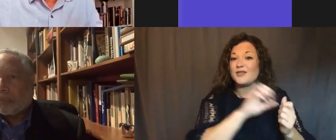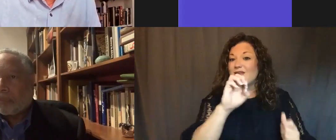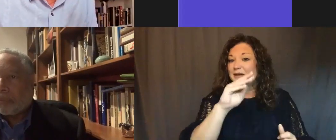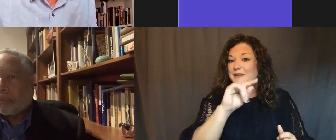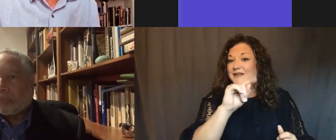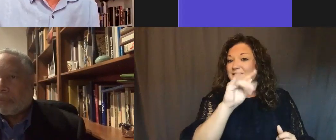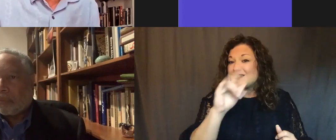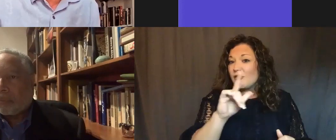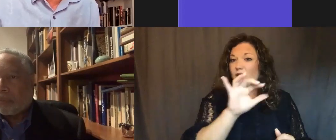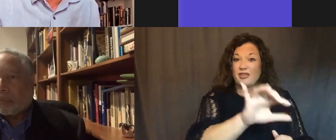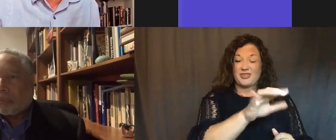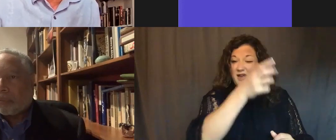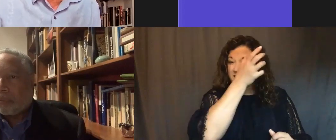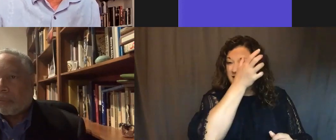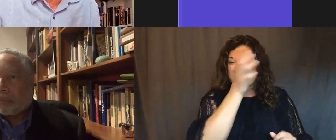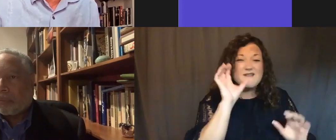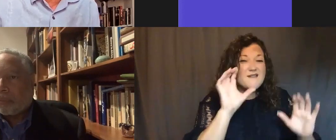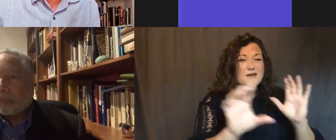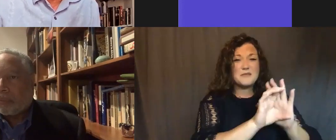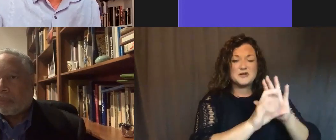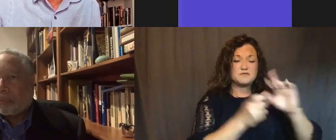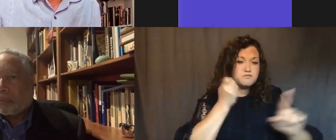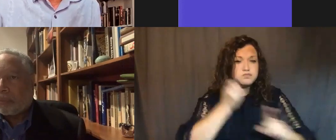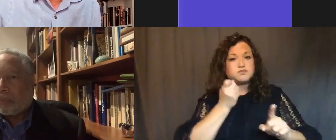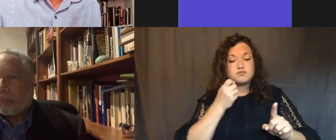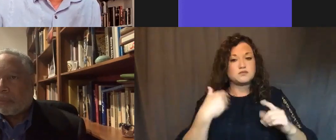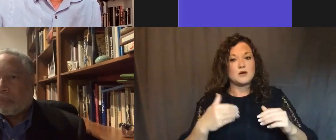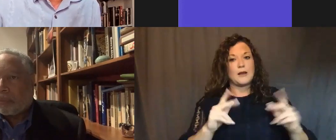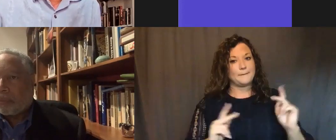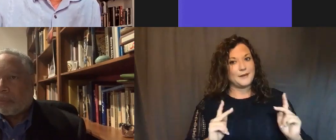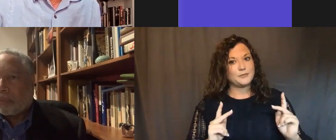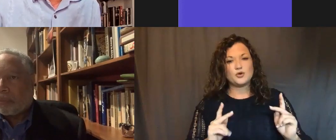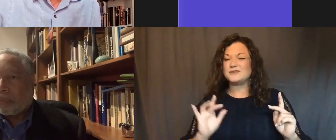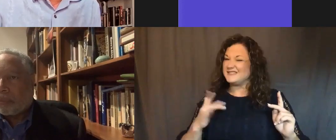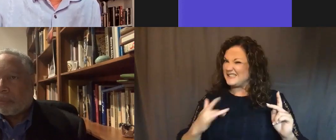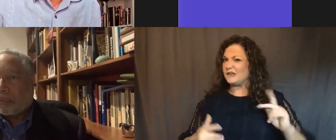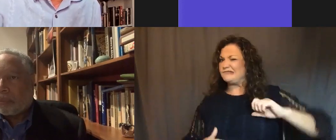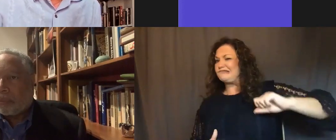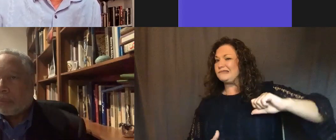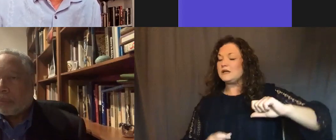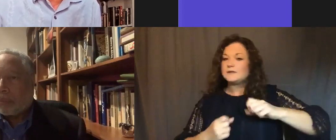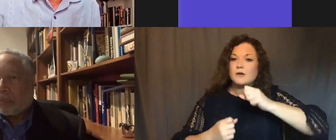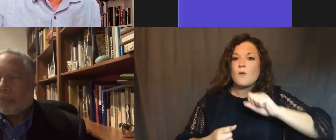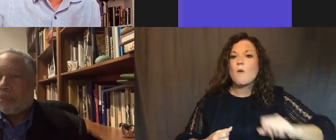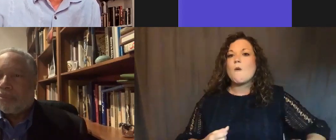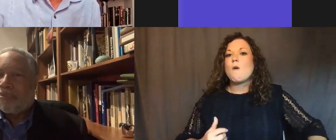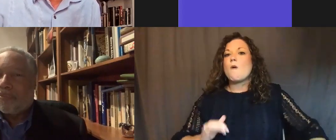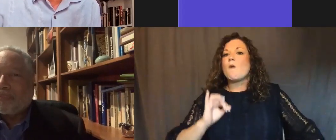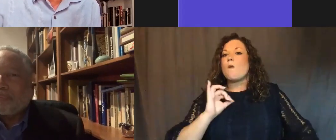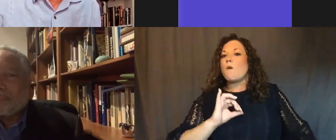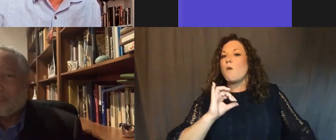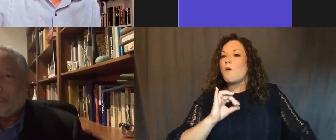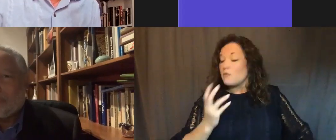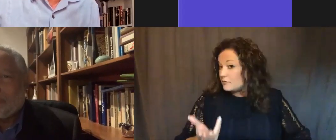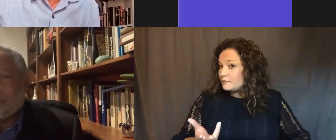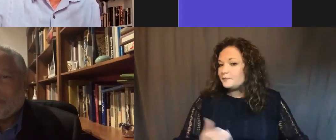through people's resistance and it had a lot of consequence. So what other artifacts stand